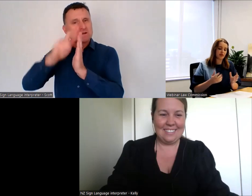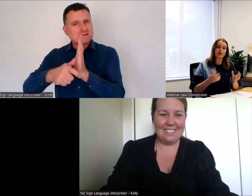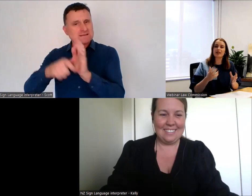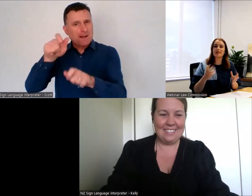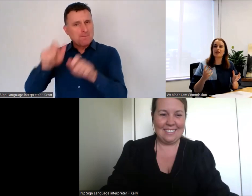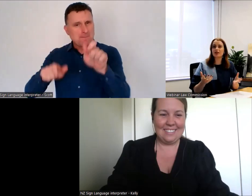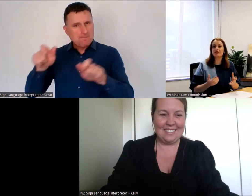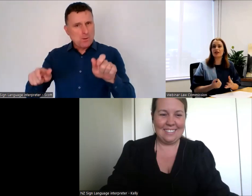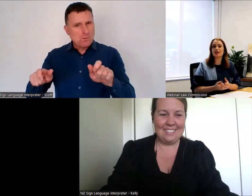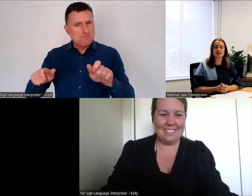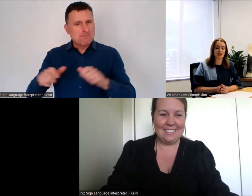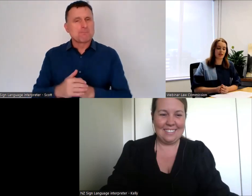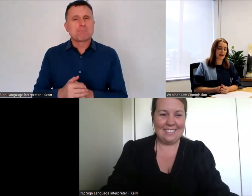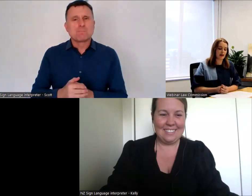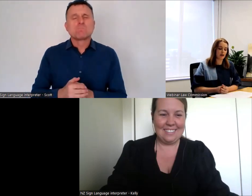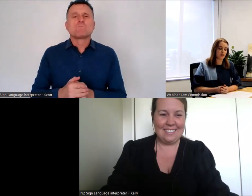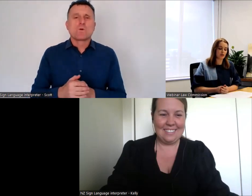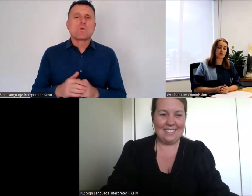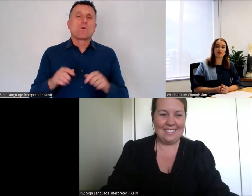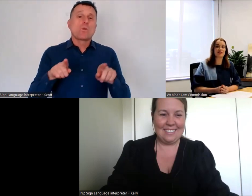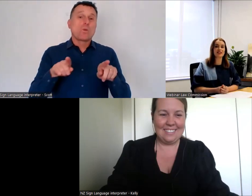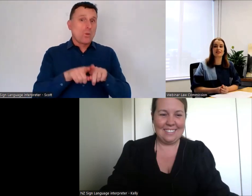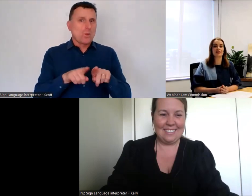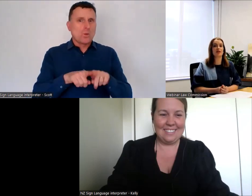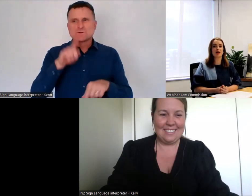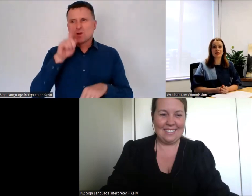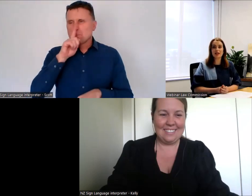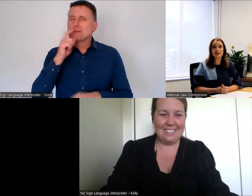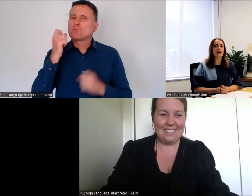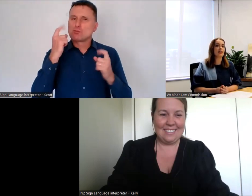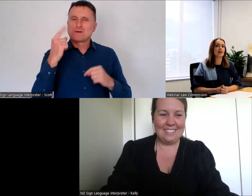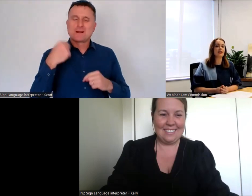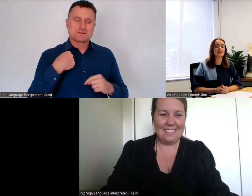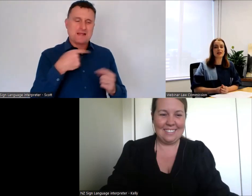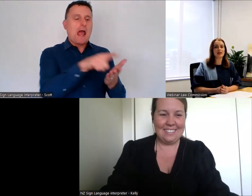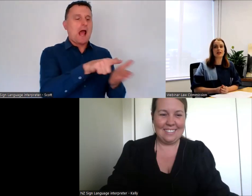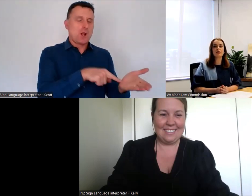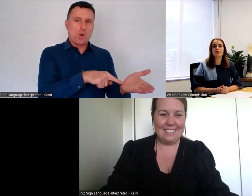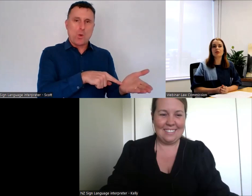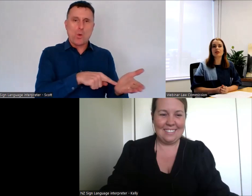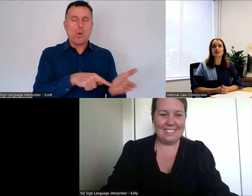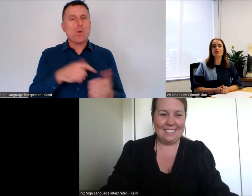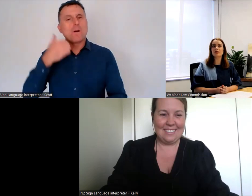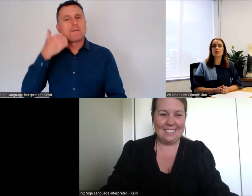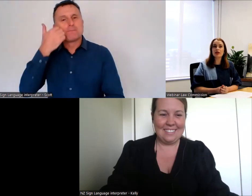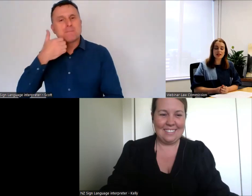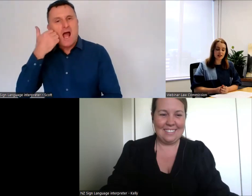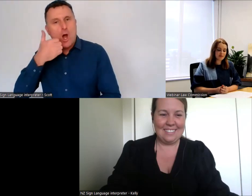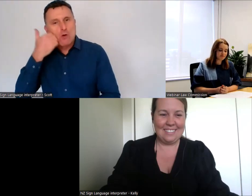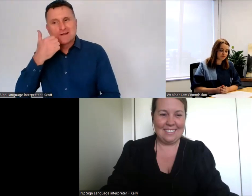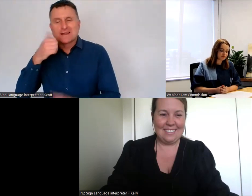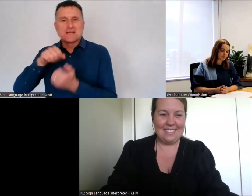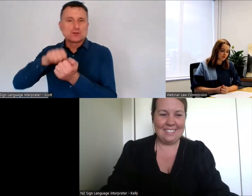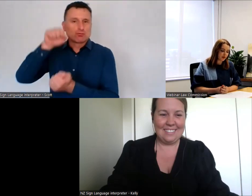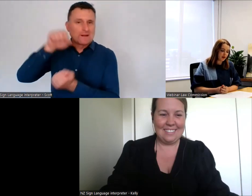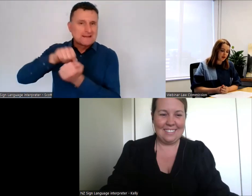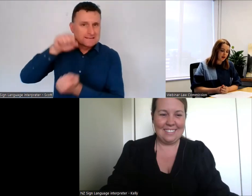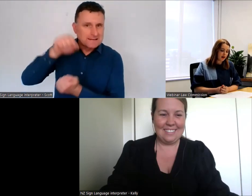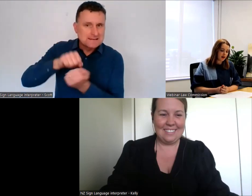There's also the increasing recognition that our law does not reflect Tia'u Māori, Tīkāngā or Tūtiditi or Waitangi.